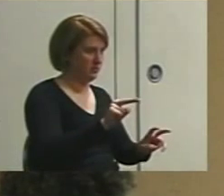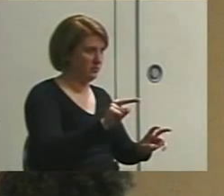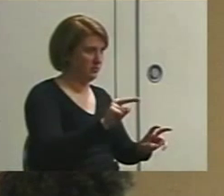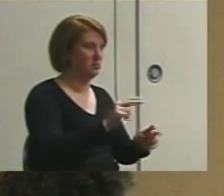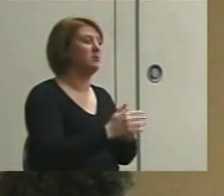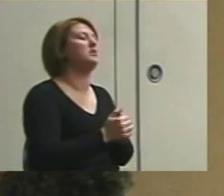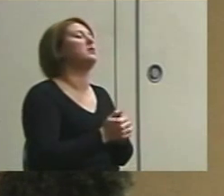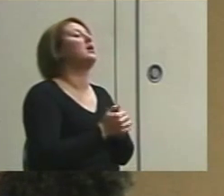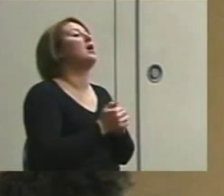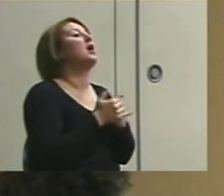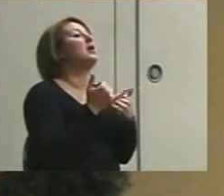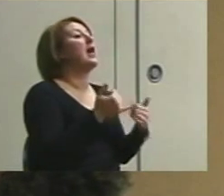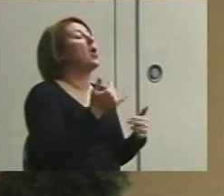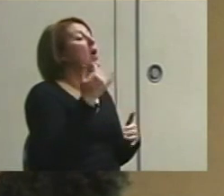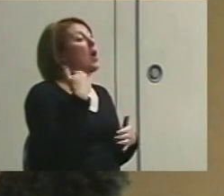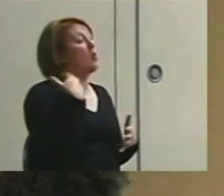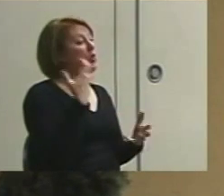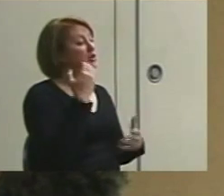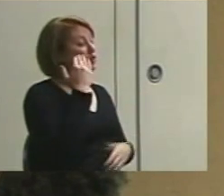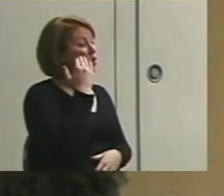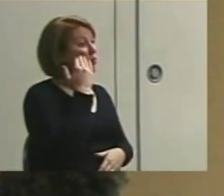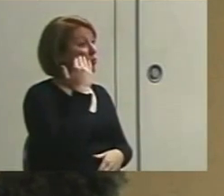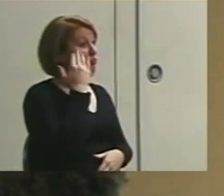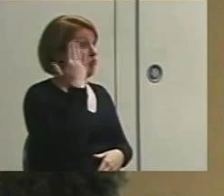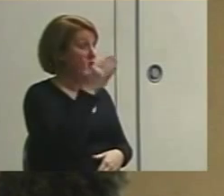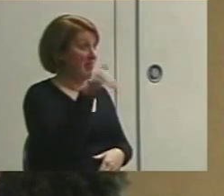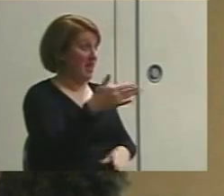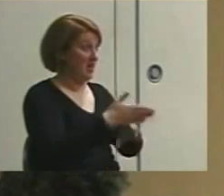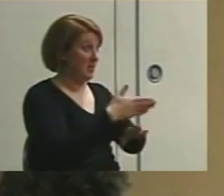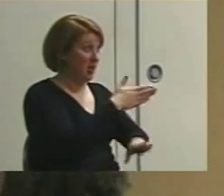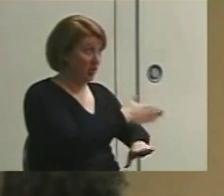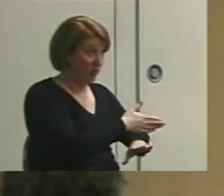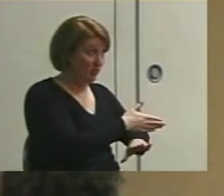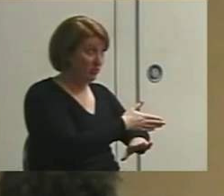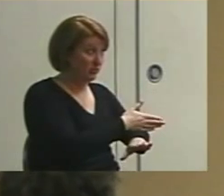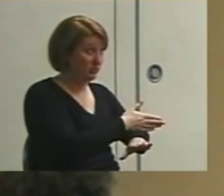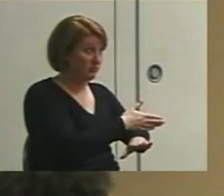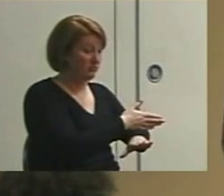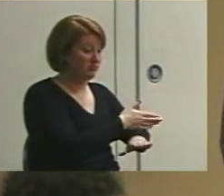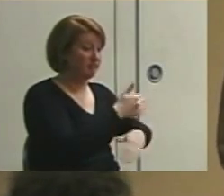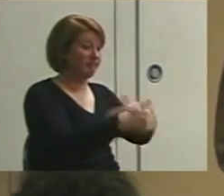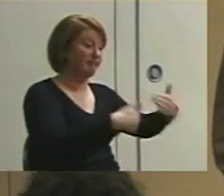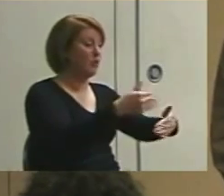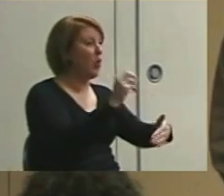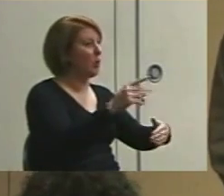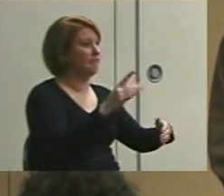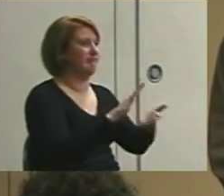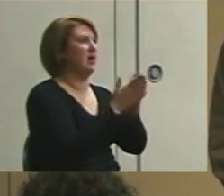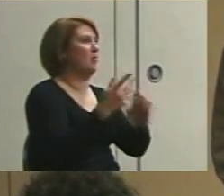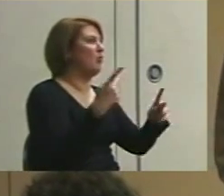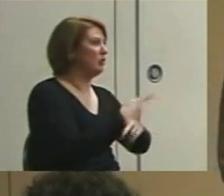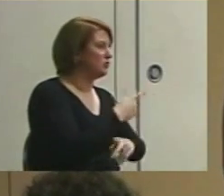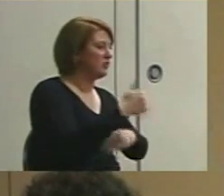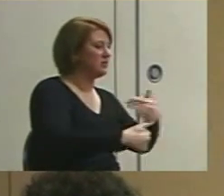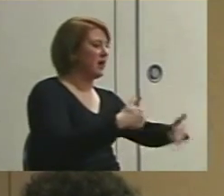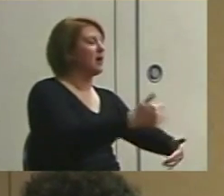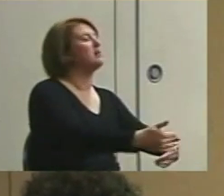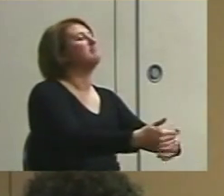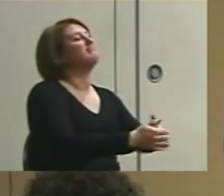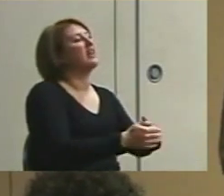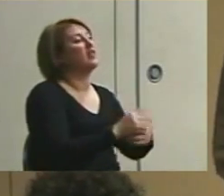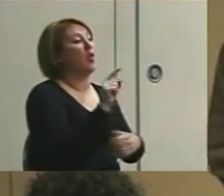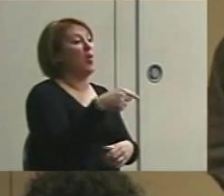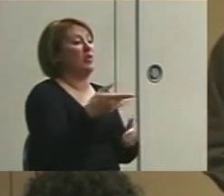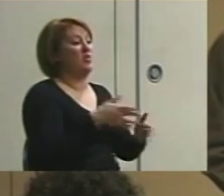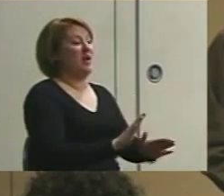Now what I want to know is will that get better over time? Or does it get worse over time? And the only way to do it is